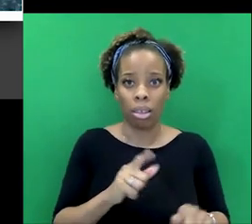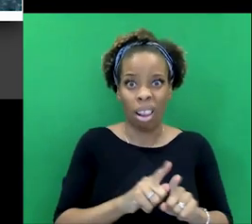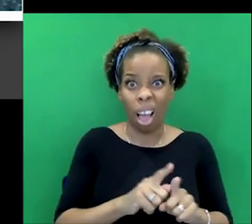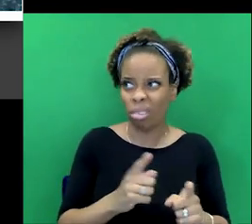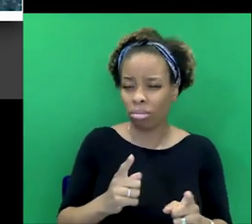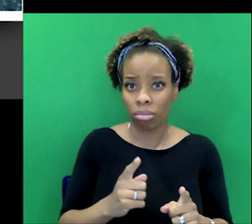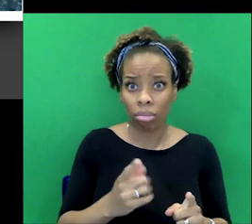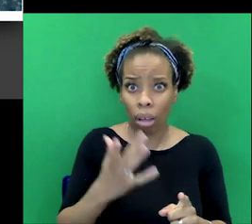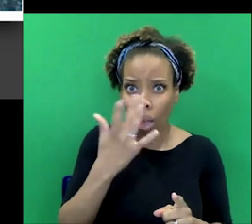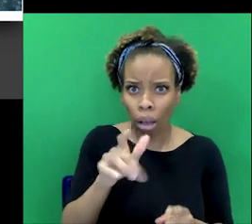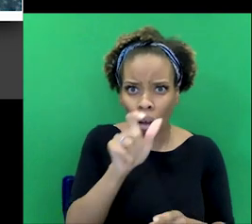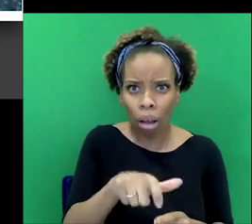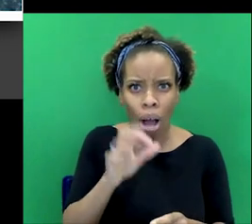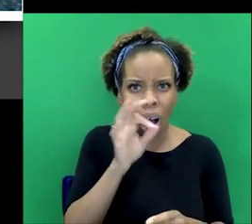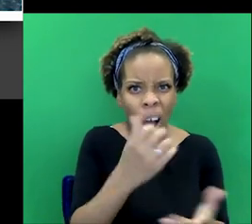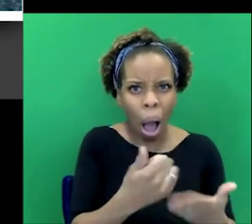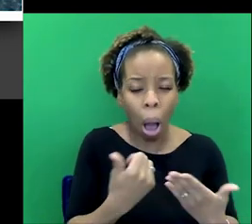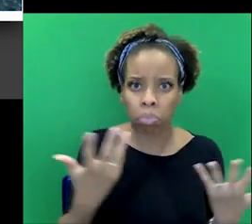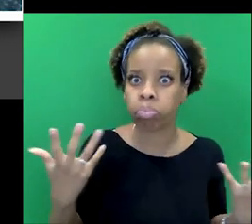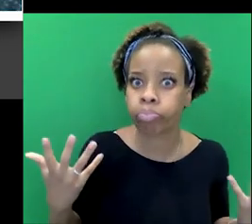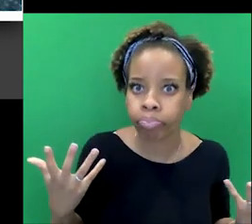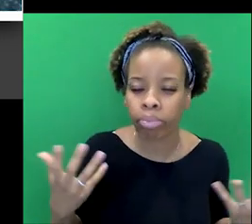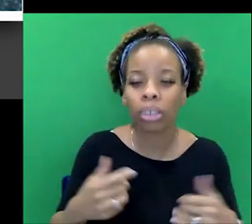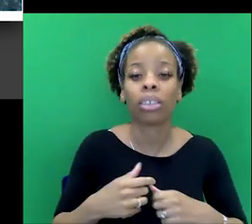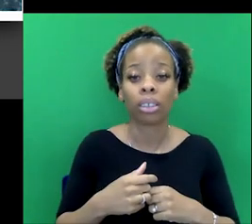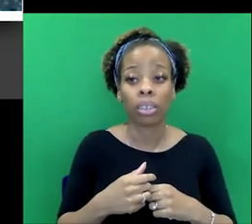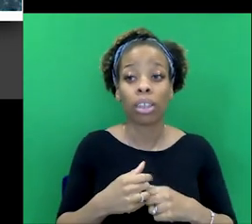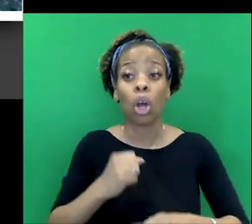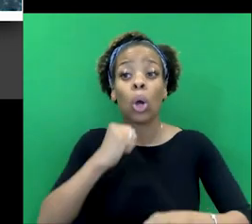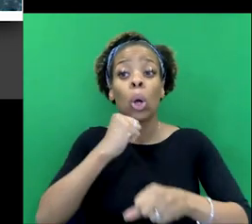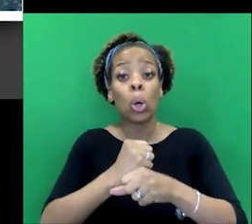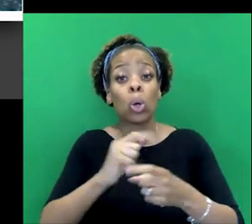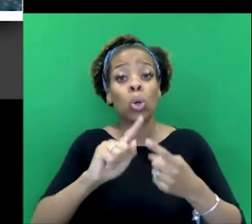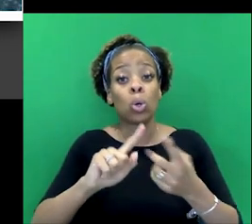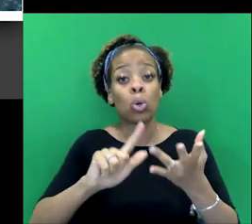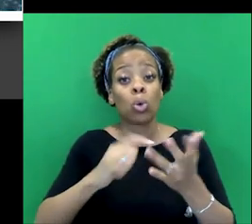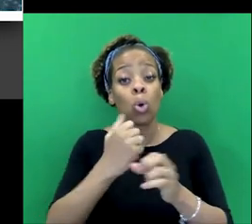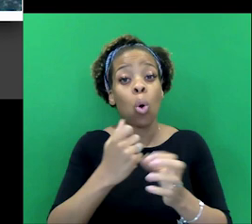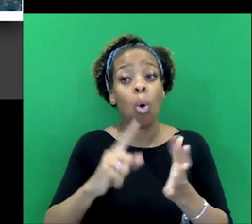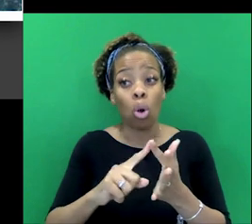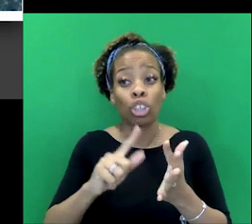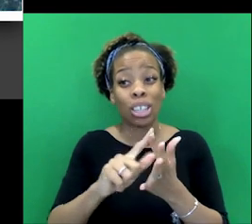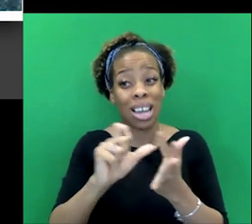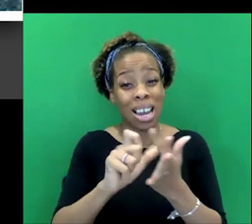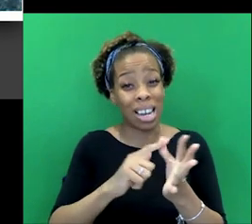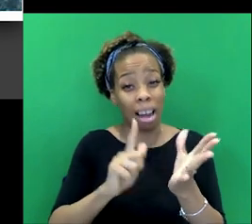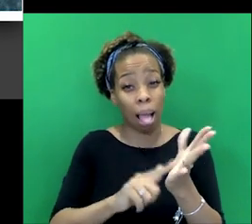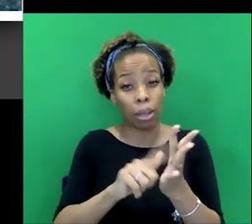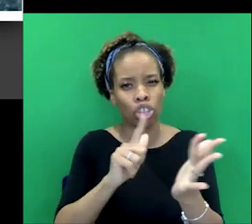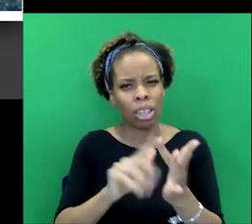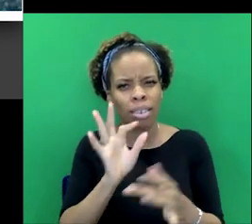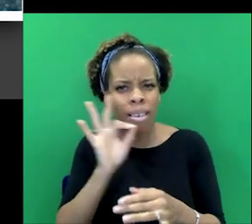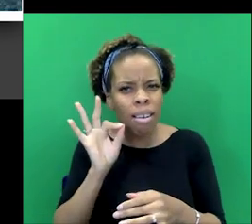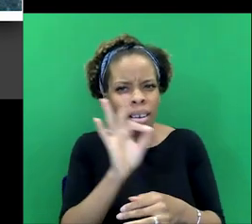dream, really. But he wrote to him with a, with a very particular kind of, of plea. Can, can you tell us what that